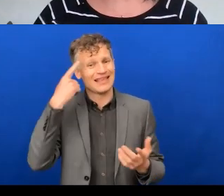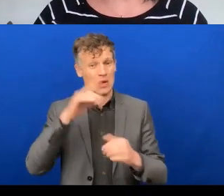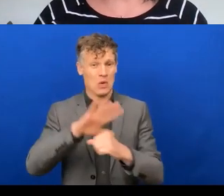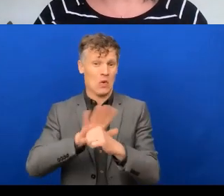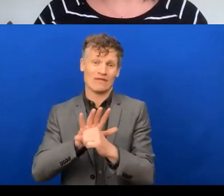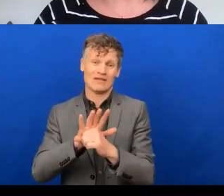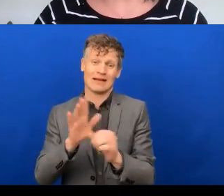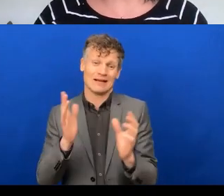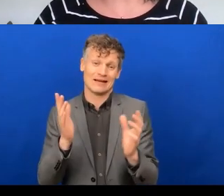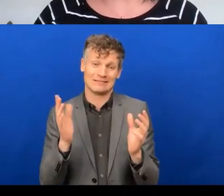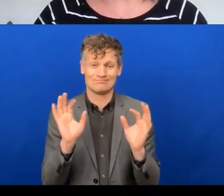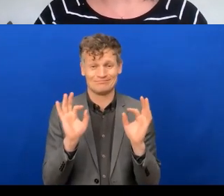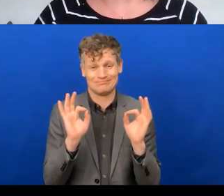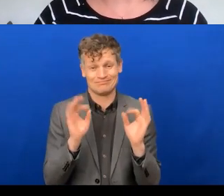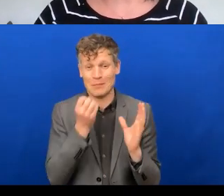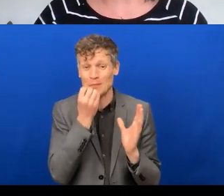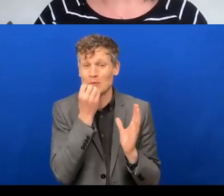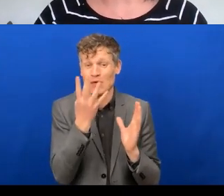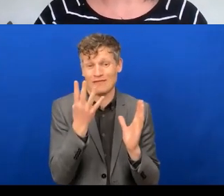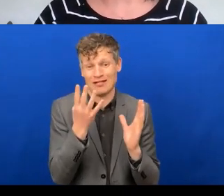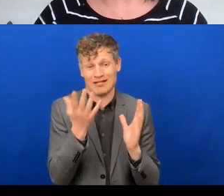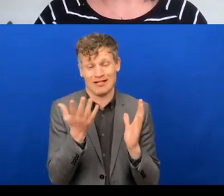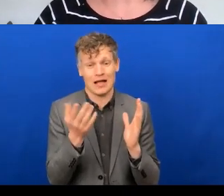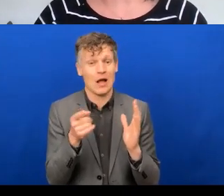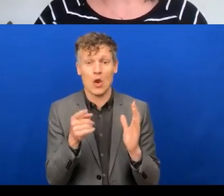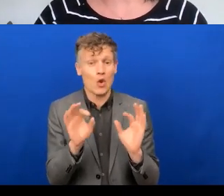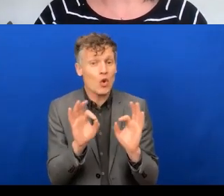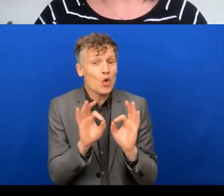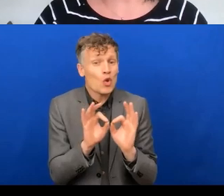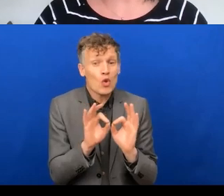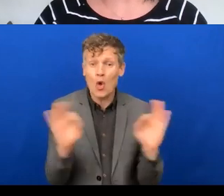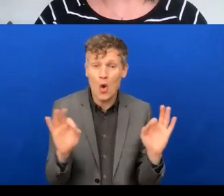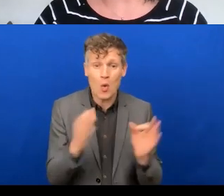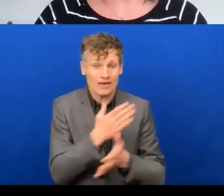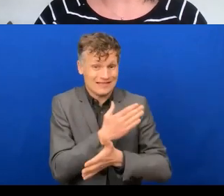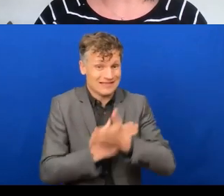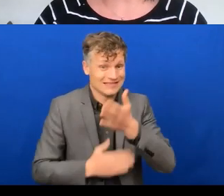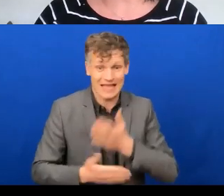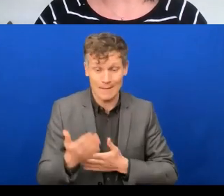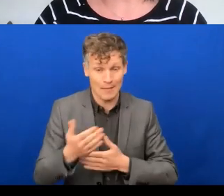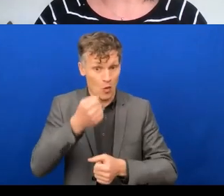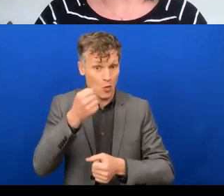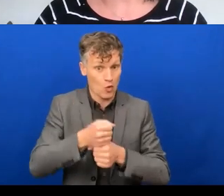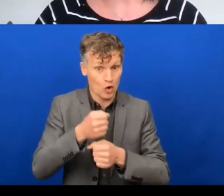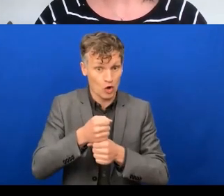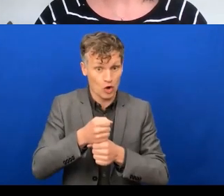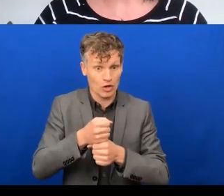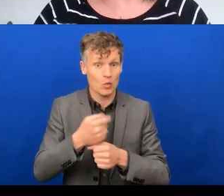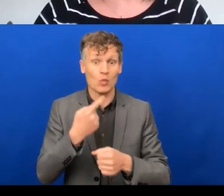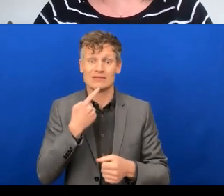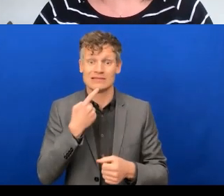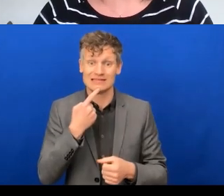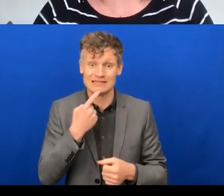is that no disabled employee is, is really ever going to be told again that remote working is not reasonable.